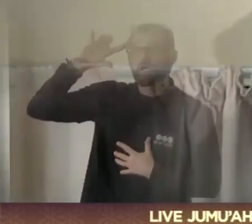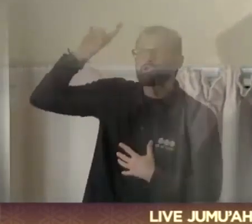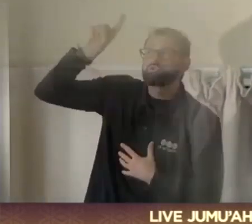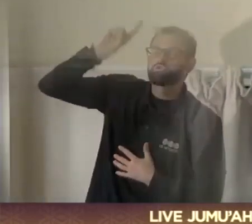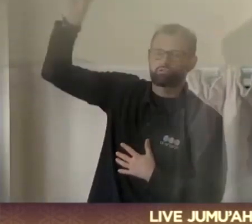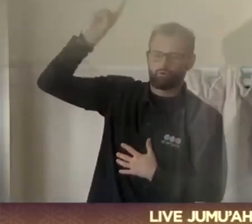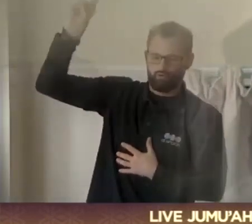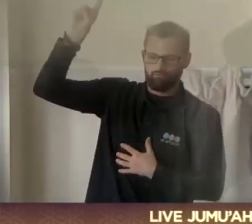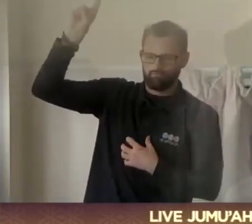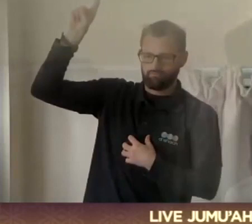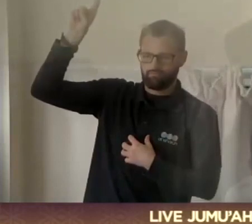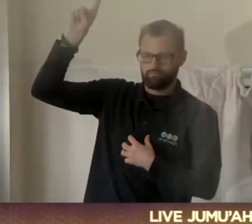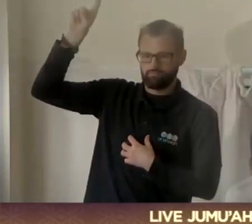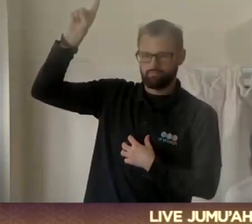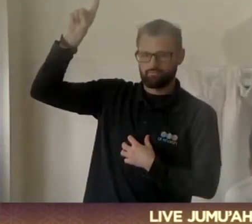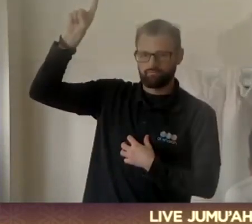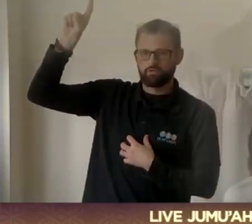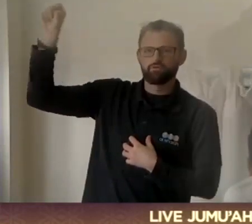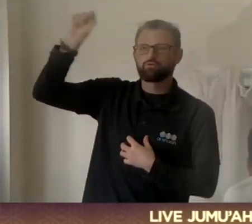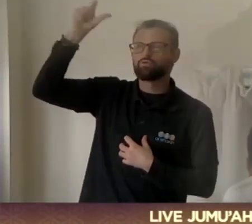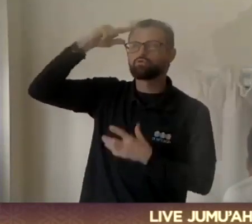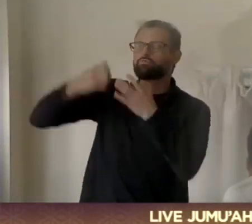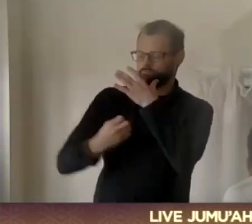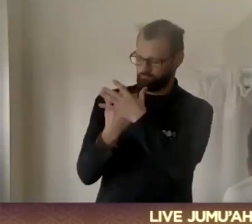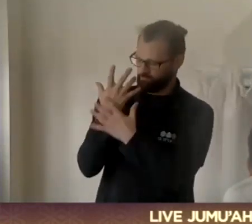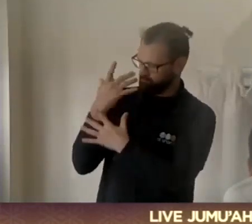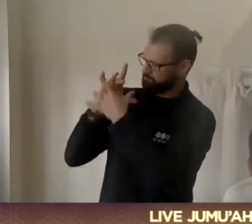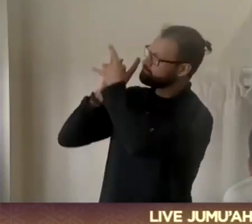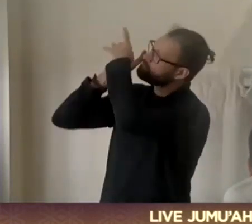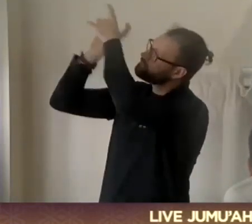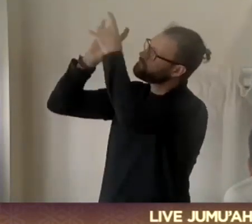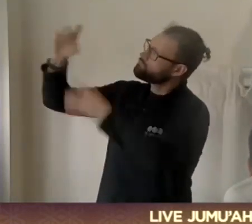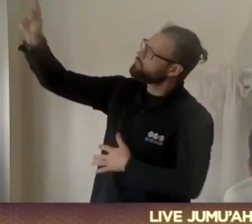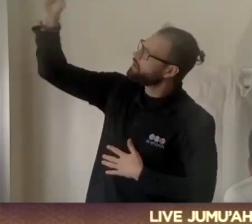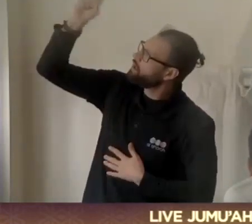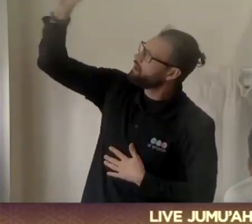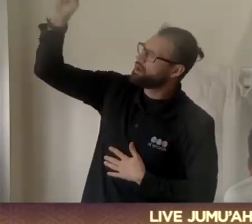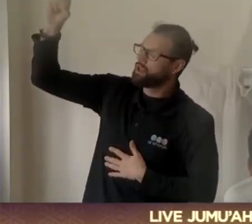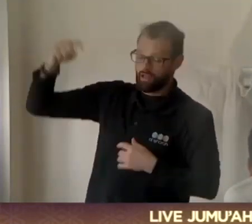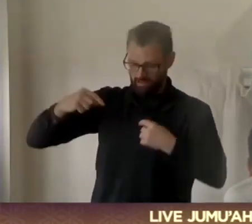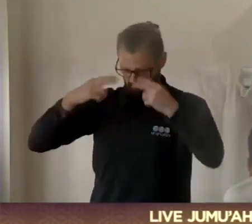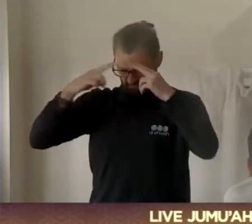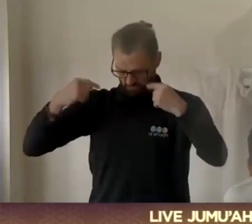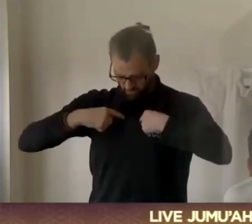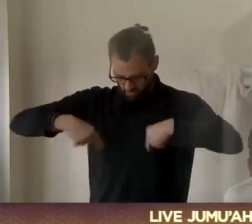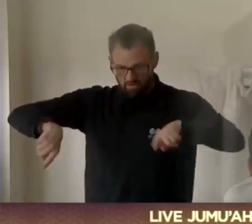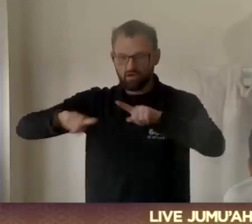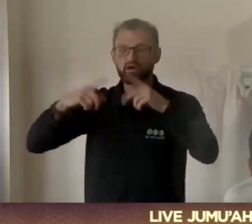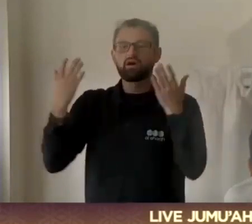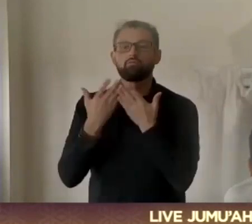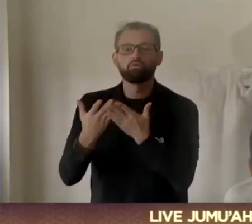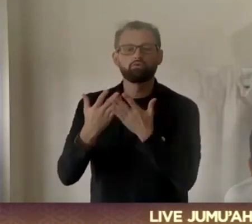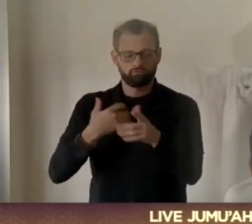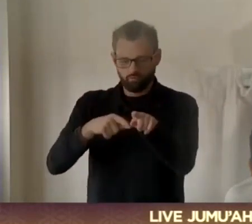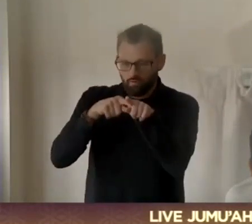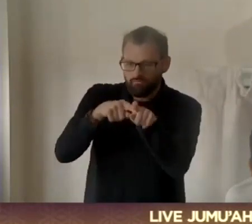We should be developing the correct relationship with Allah. We call ourselves Muslim. We follow a